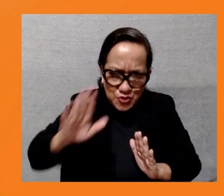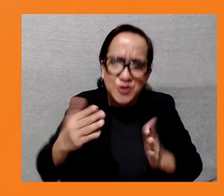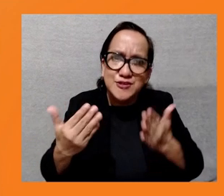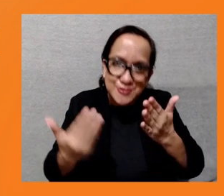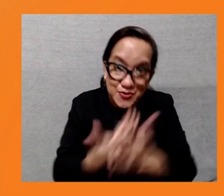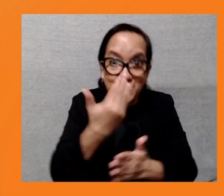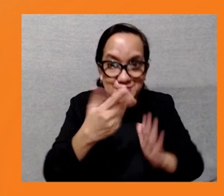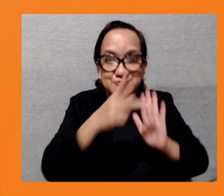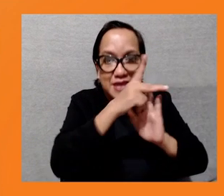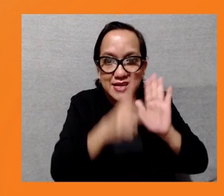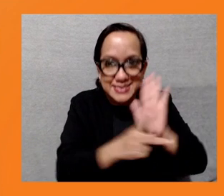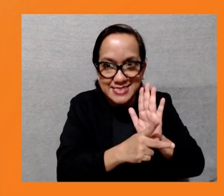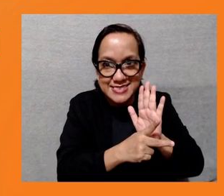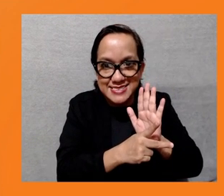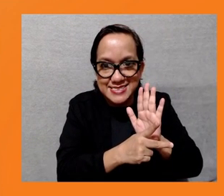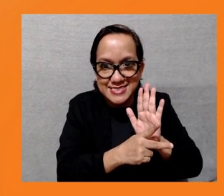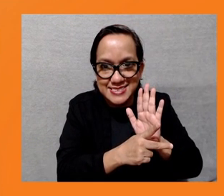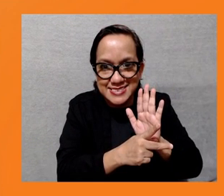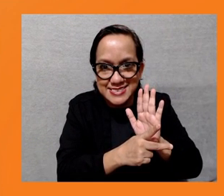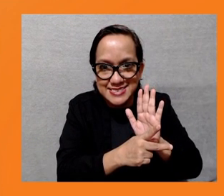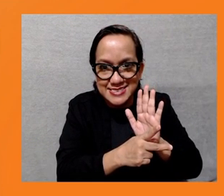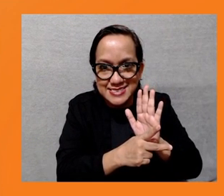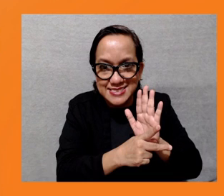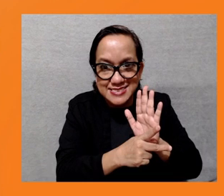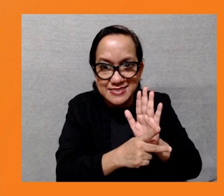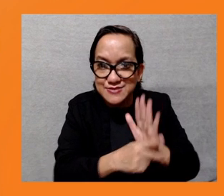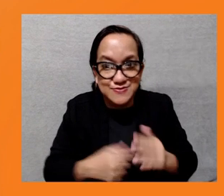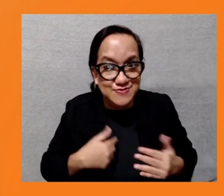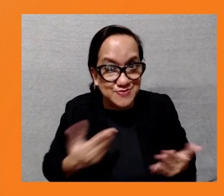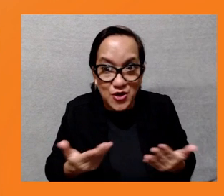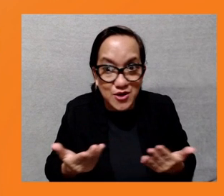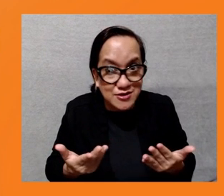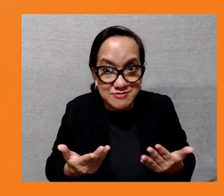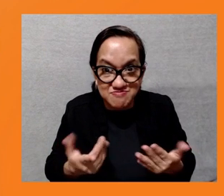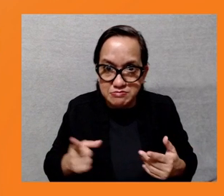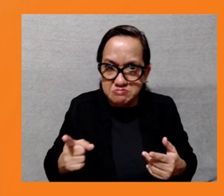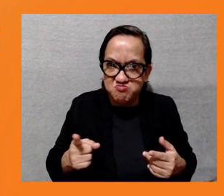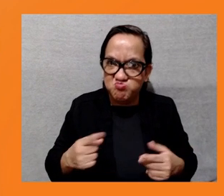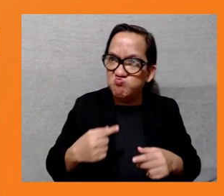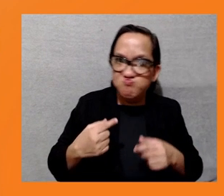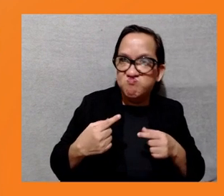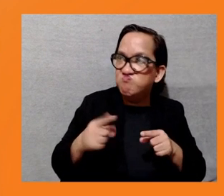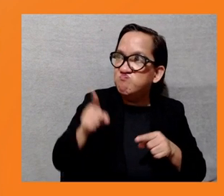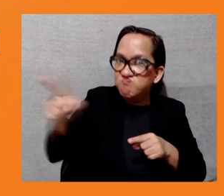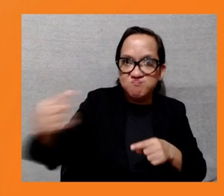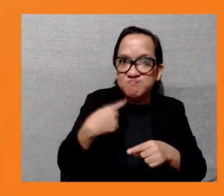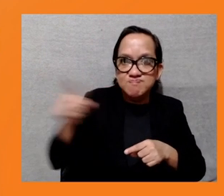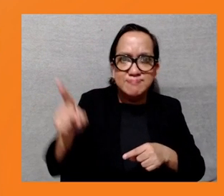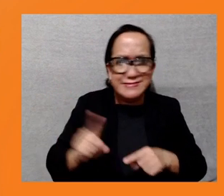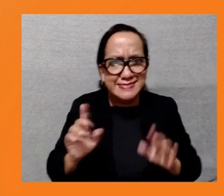this is an area that we're doing more work on. We're looking to both set